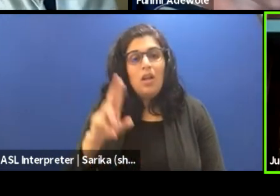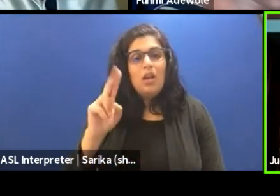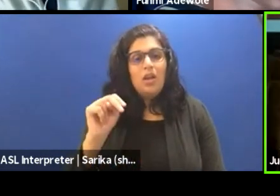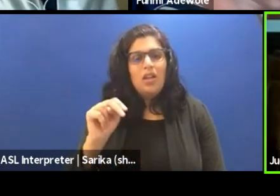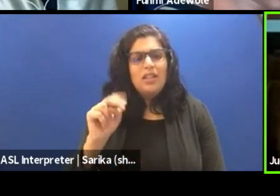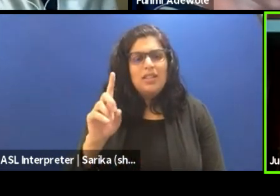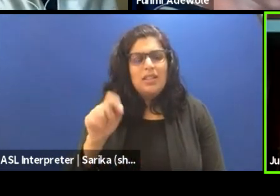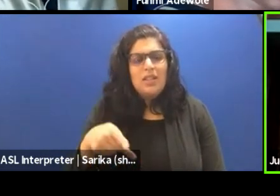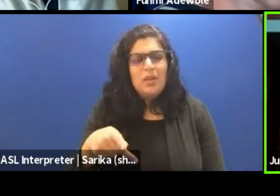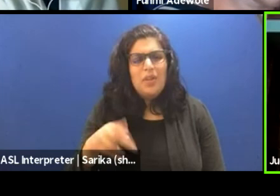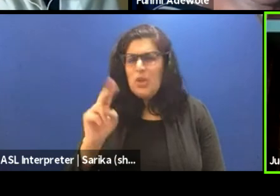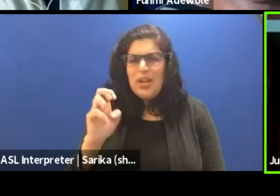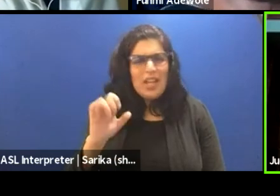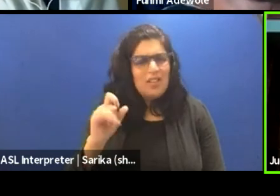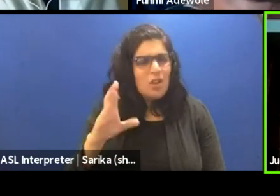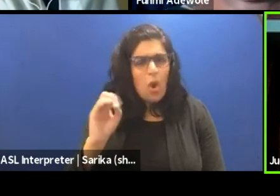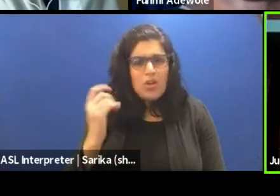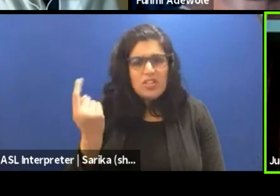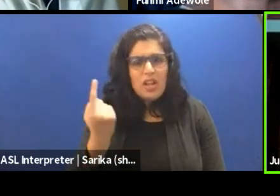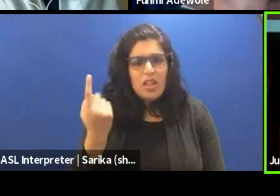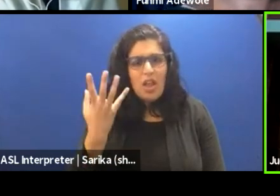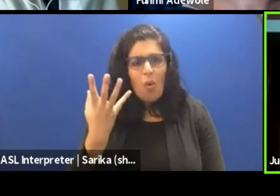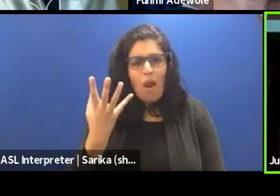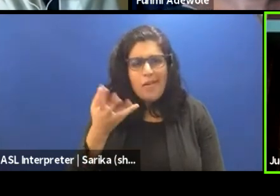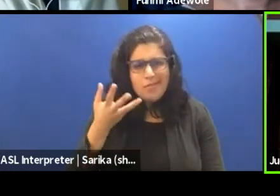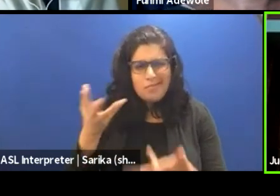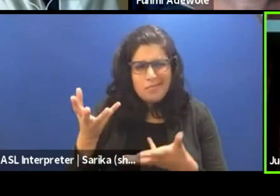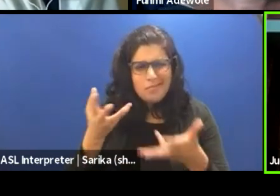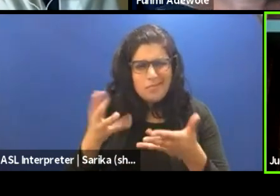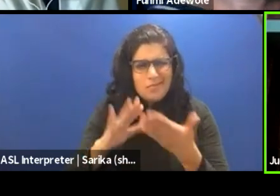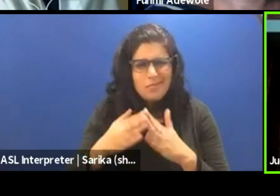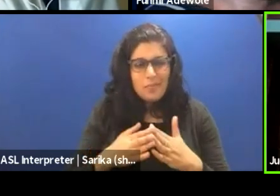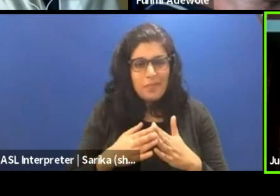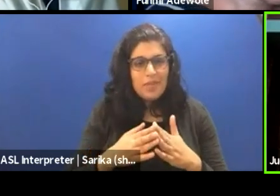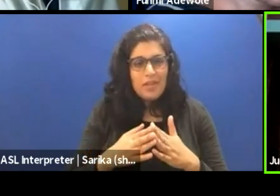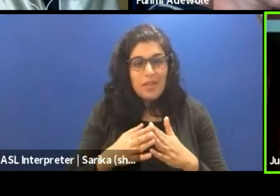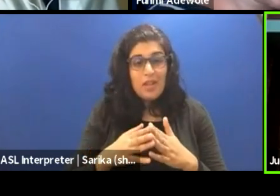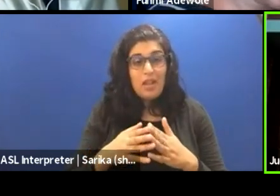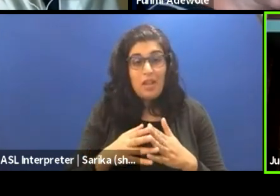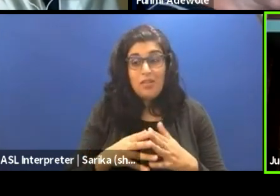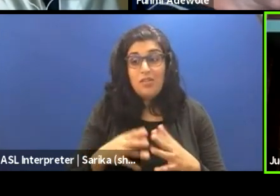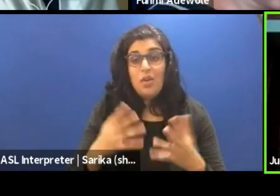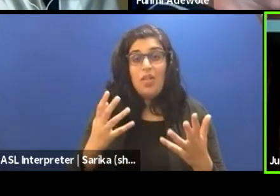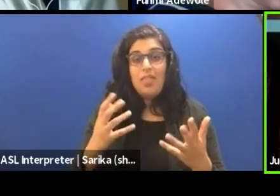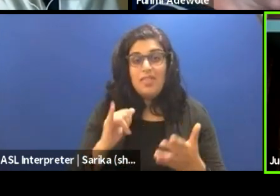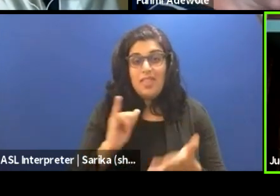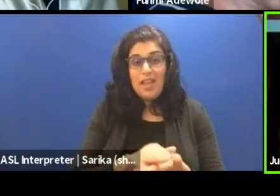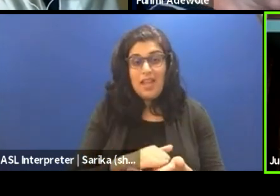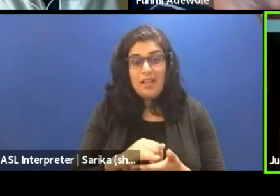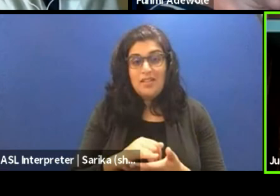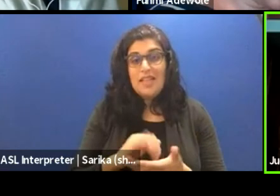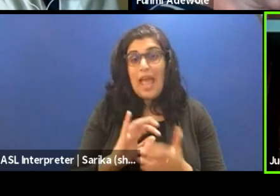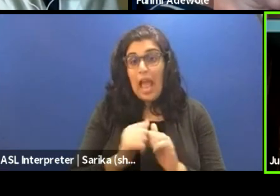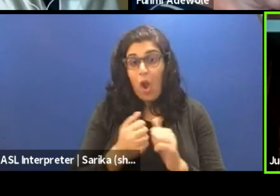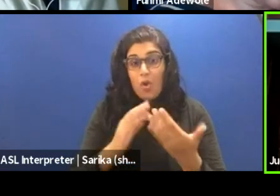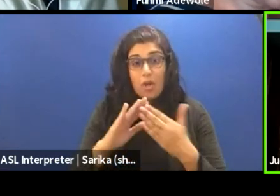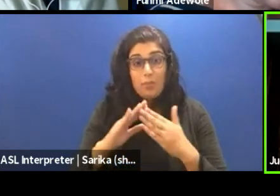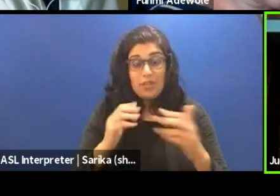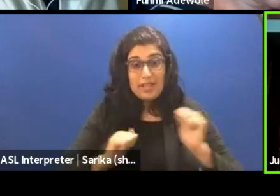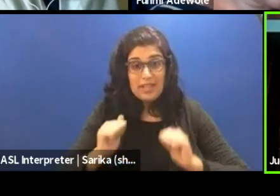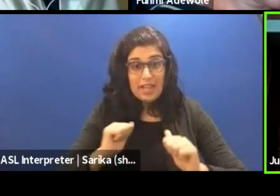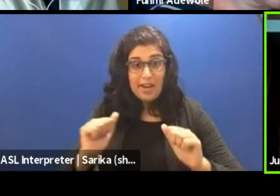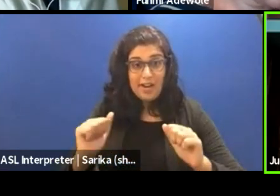them in UNESCO or something like that. They wanted to engage the community and in engaging the community, that's where community theater came, we had to first